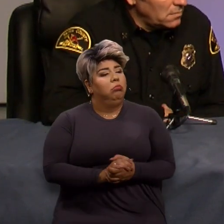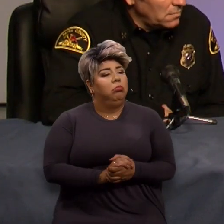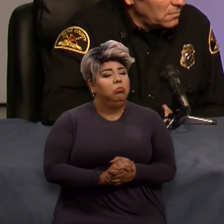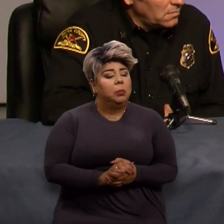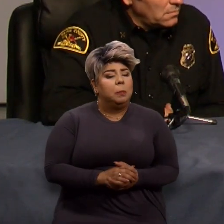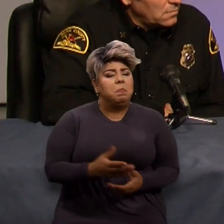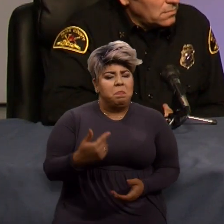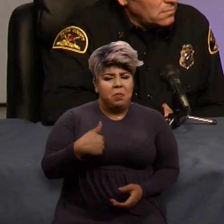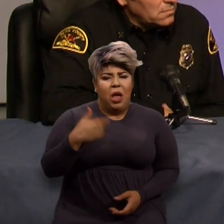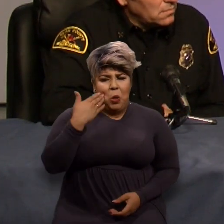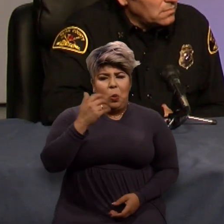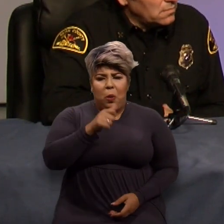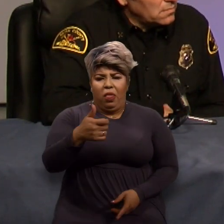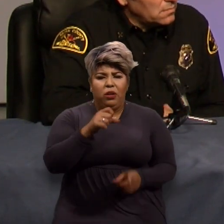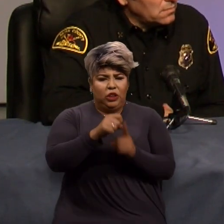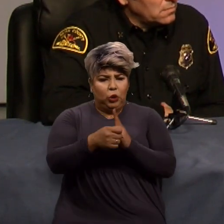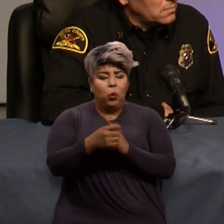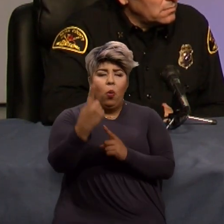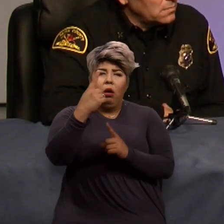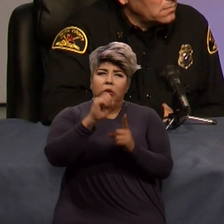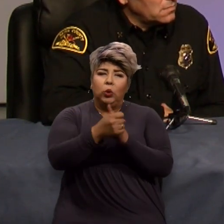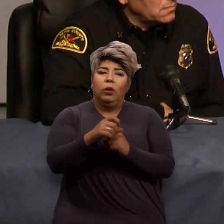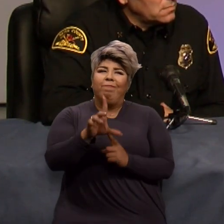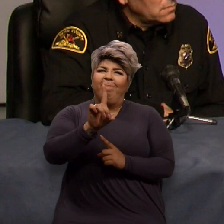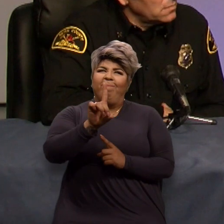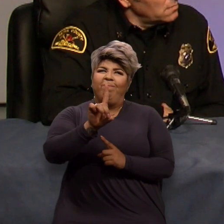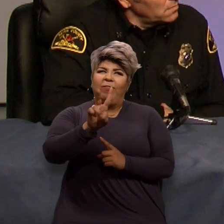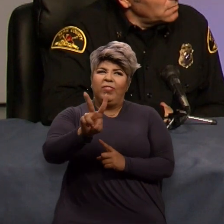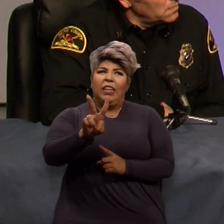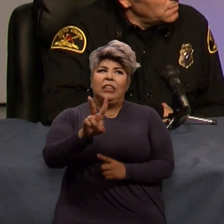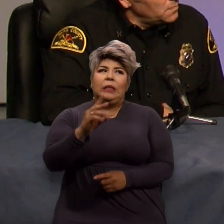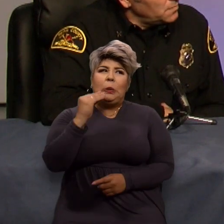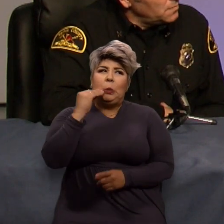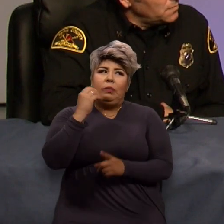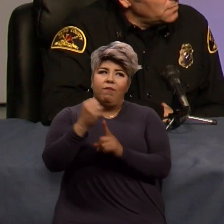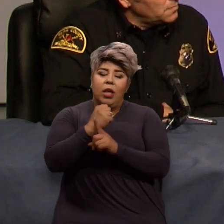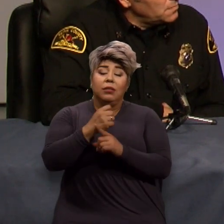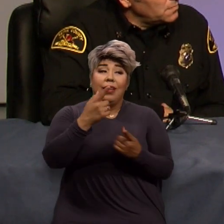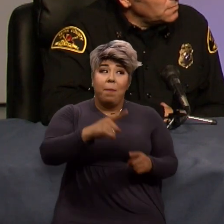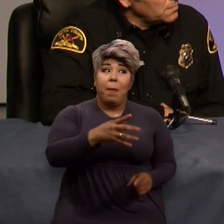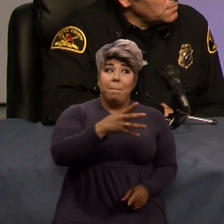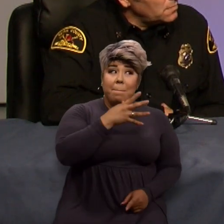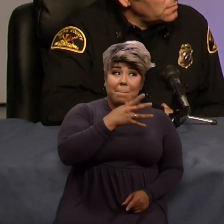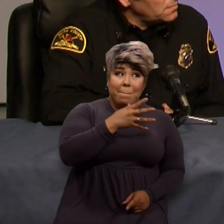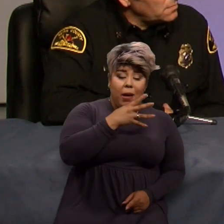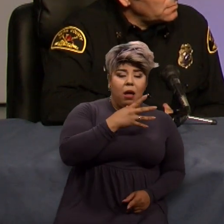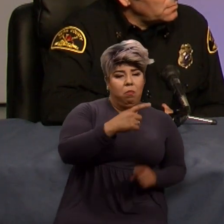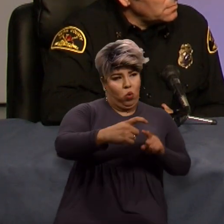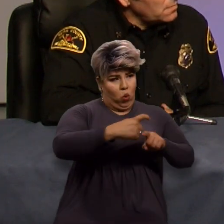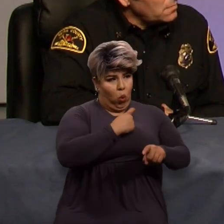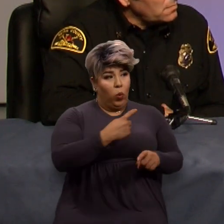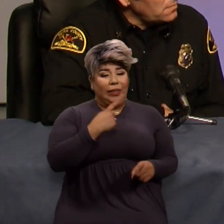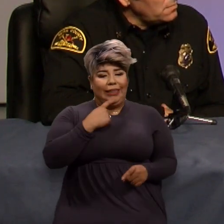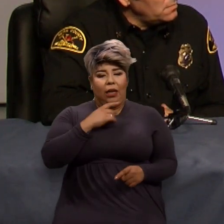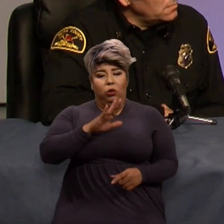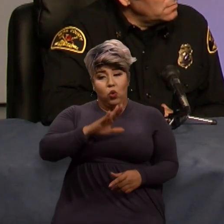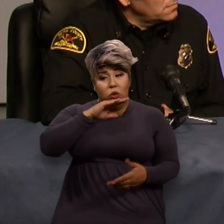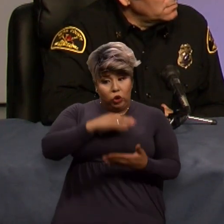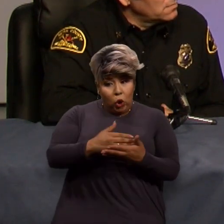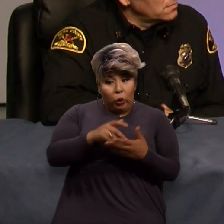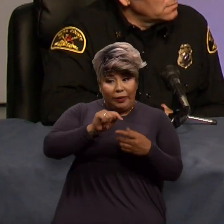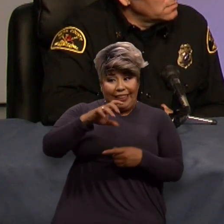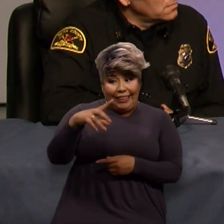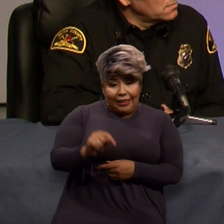There's been cases where we had a domestic violence situation where the mother called and said her daughter had texted her, but she